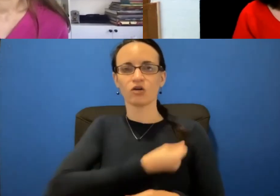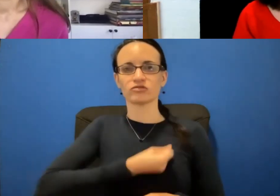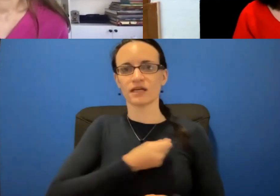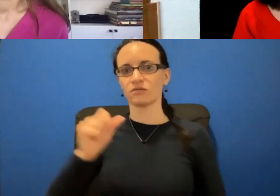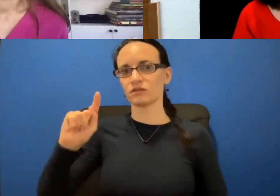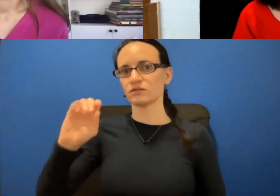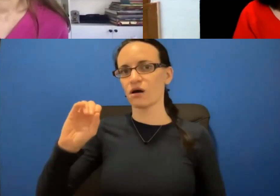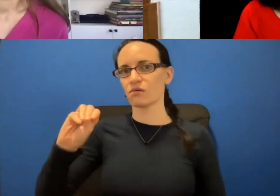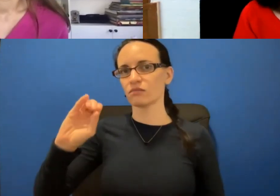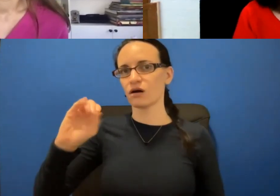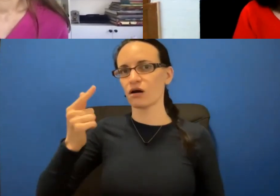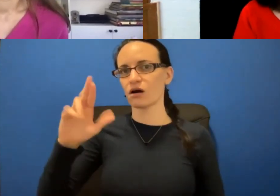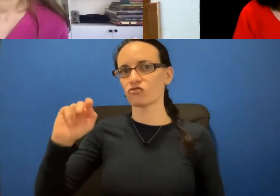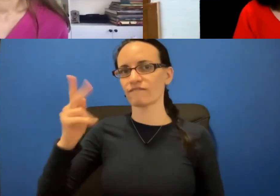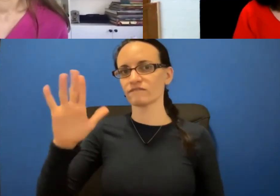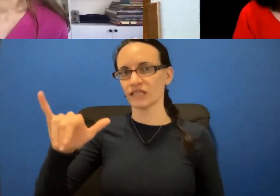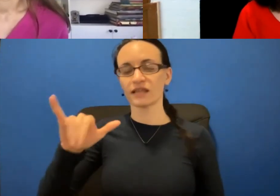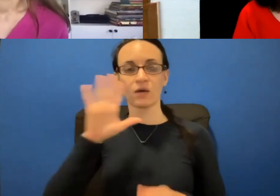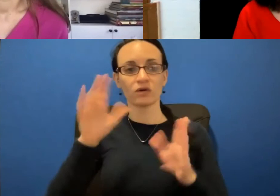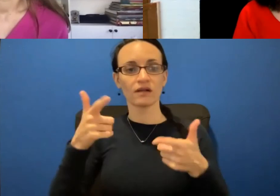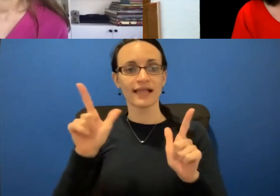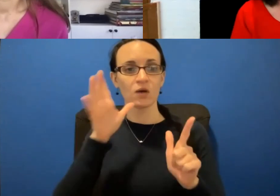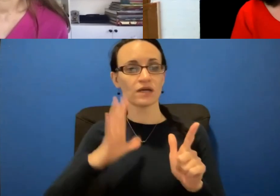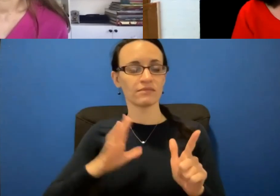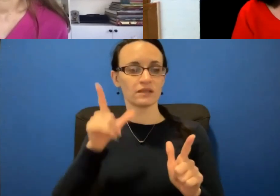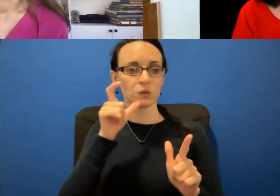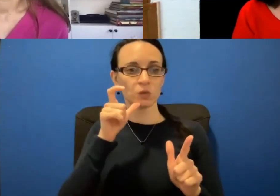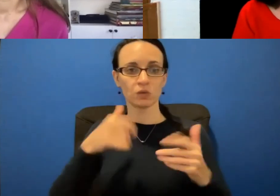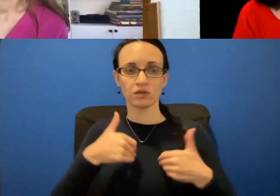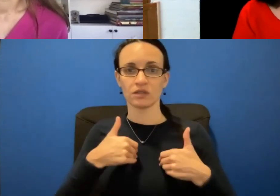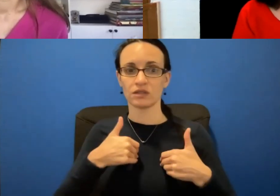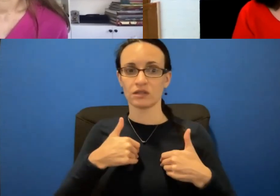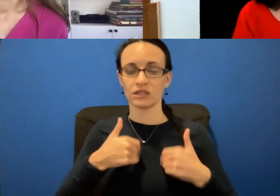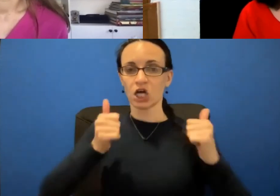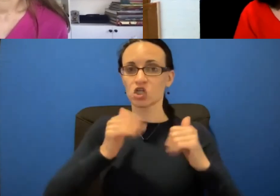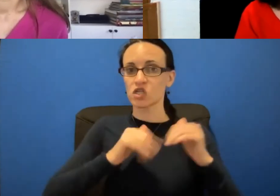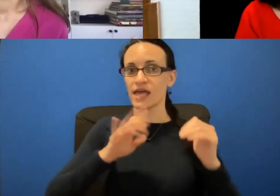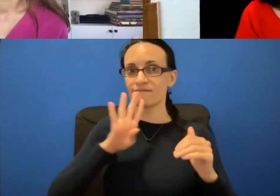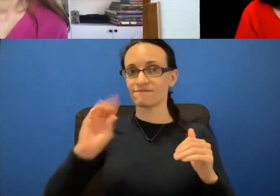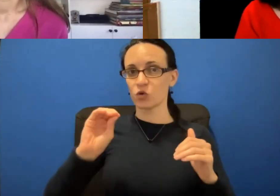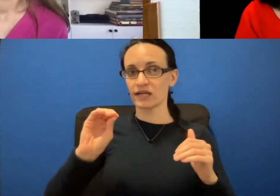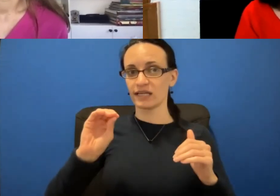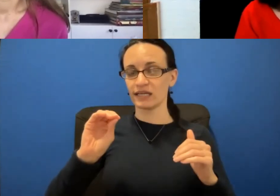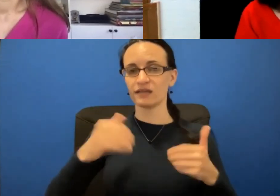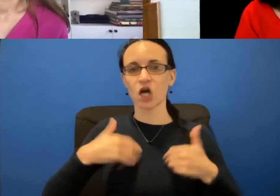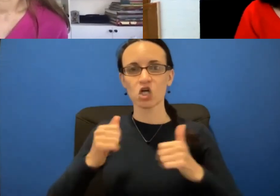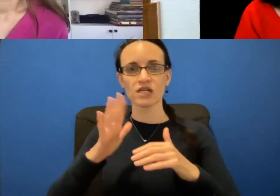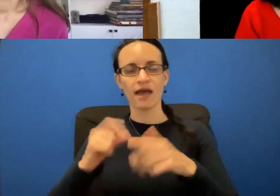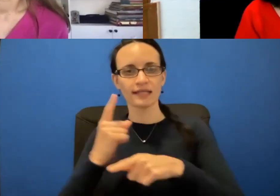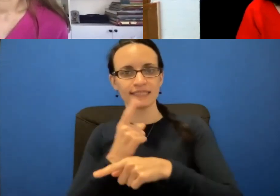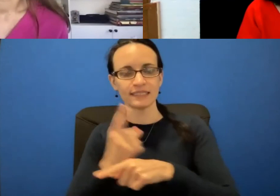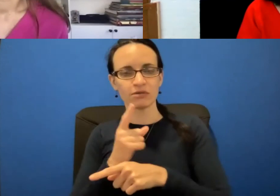that will allow women who are younger than the age of 40 or younger than the age of mammographic recommendation